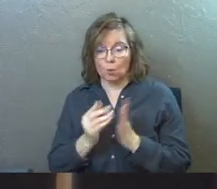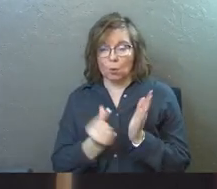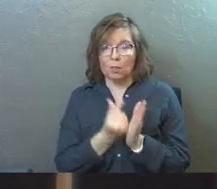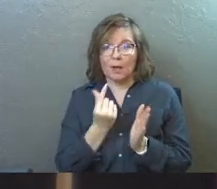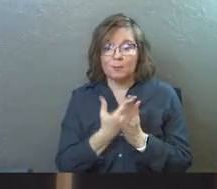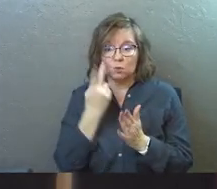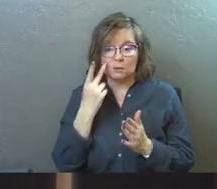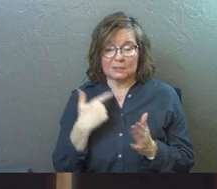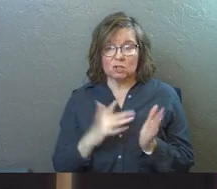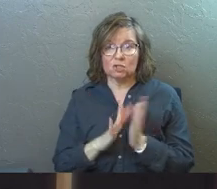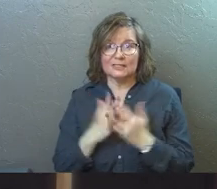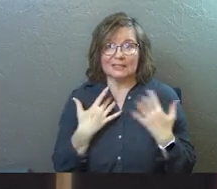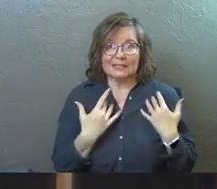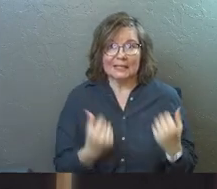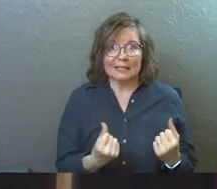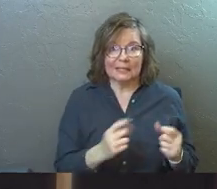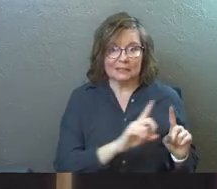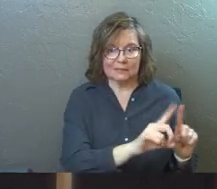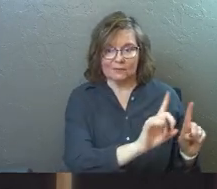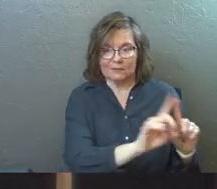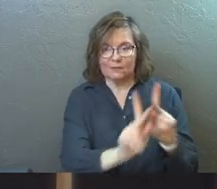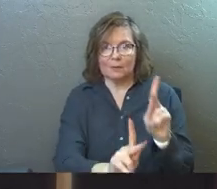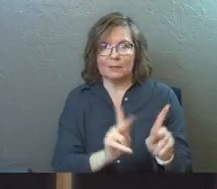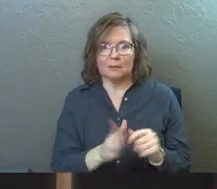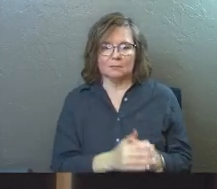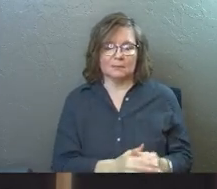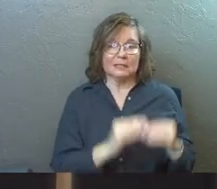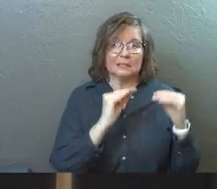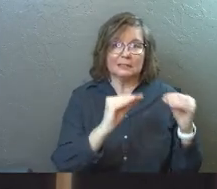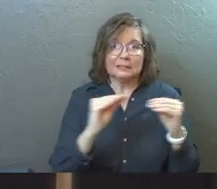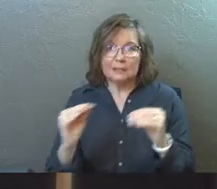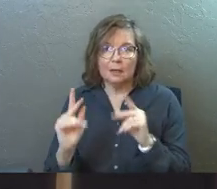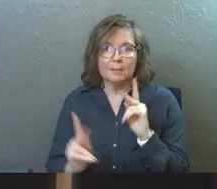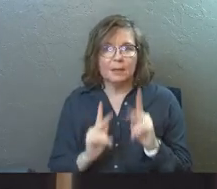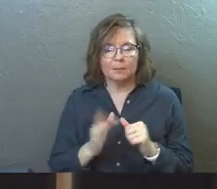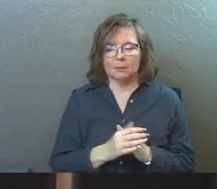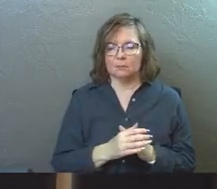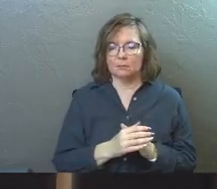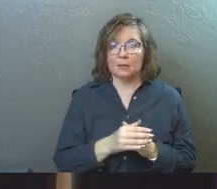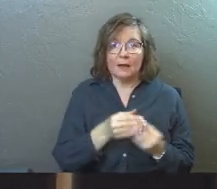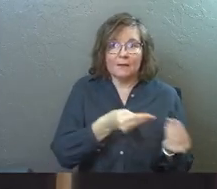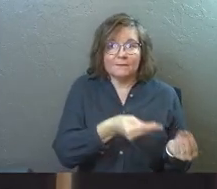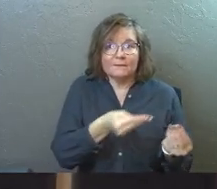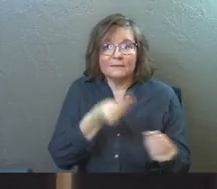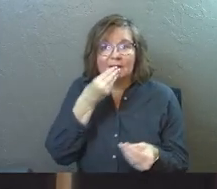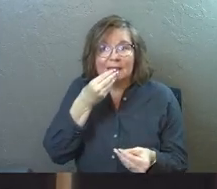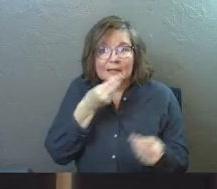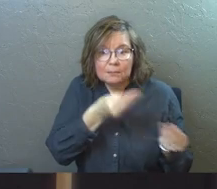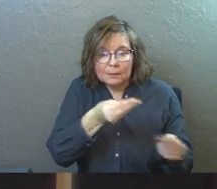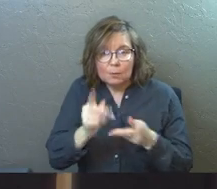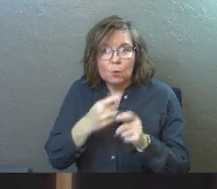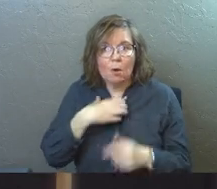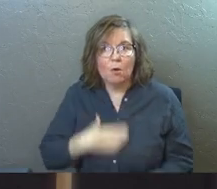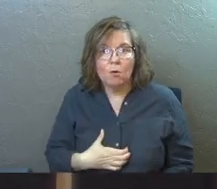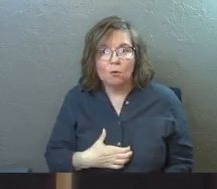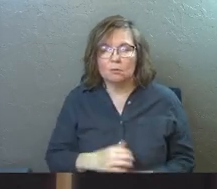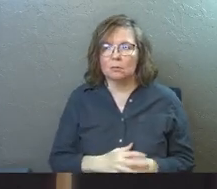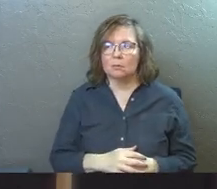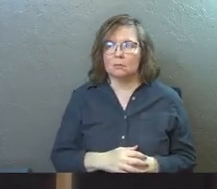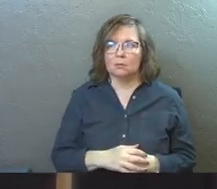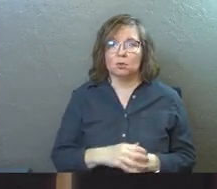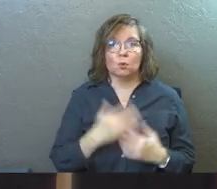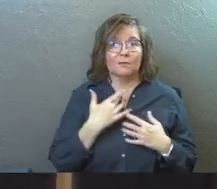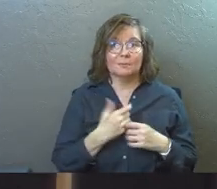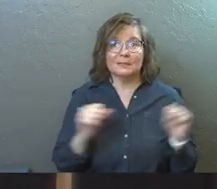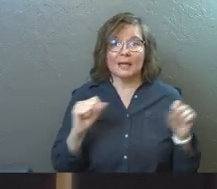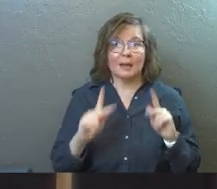gospels, you have Jesus healing people. You have him teaching people. You have him feeding people who are hungry. You have him